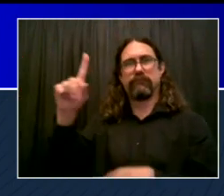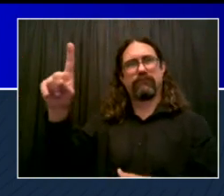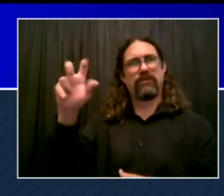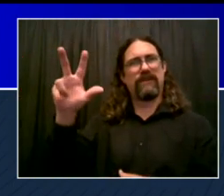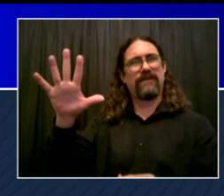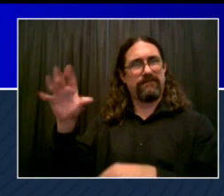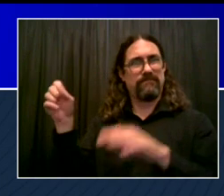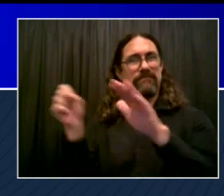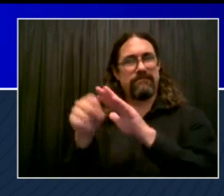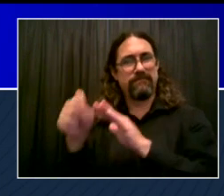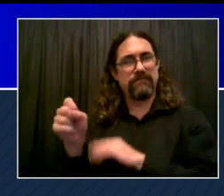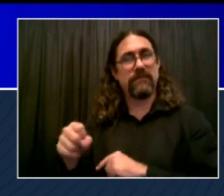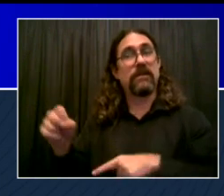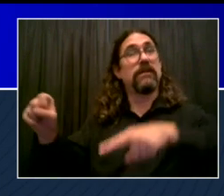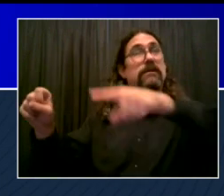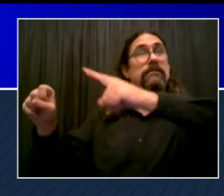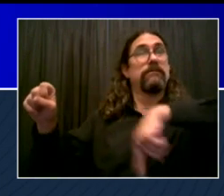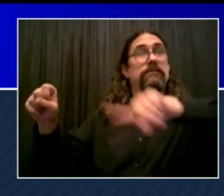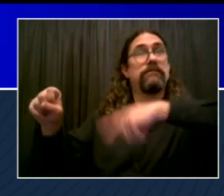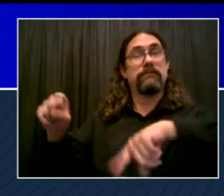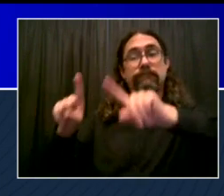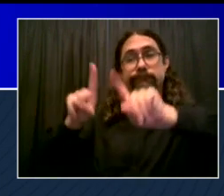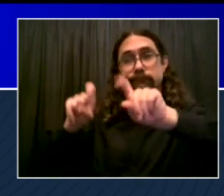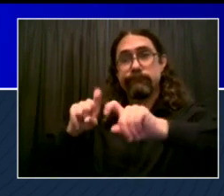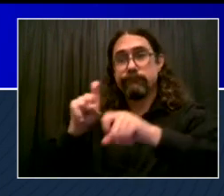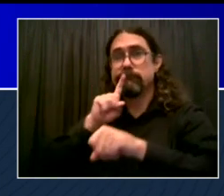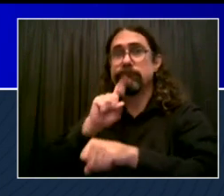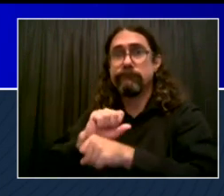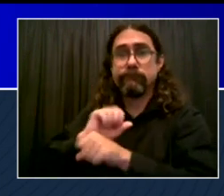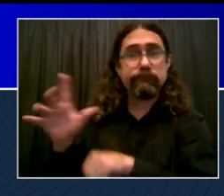Confirmed positivity, 35.17%.